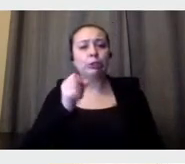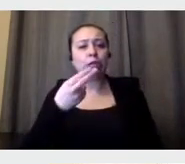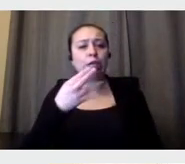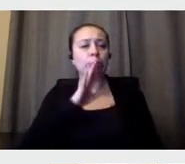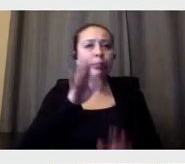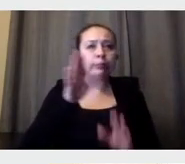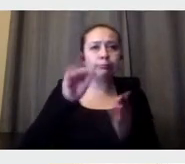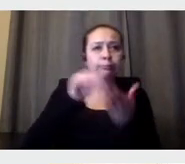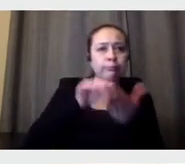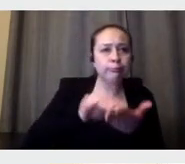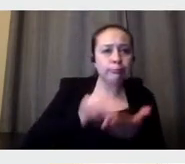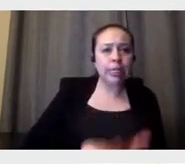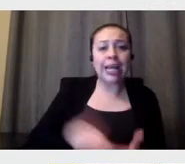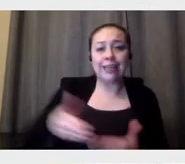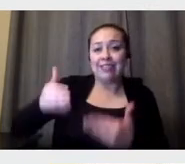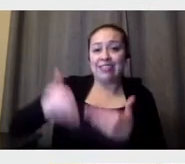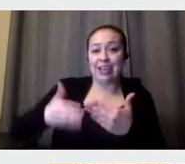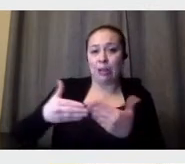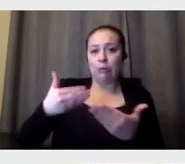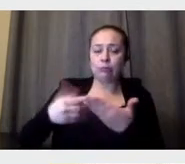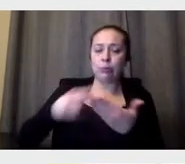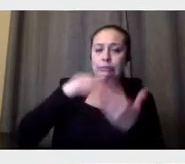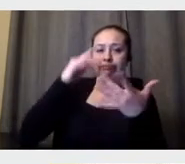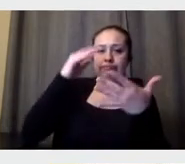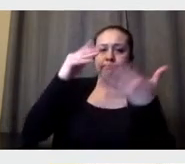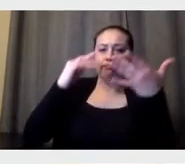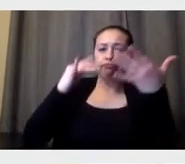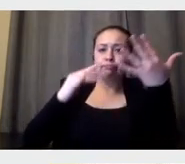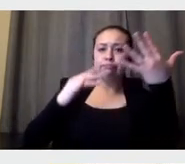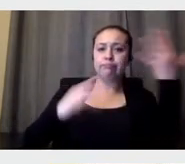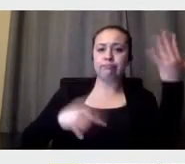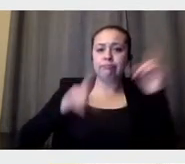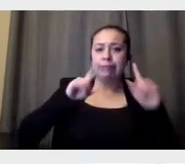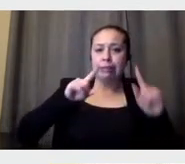note and at the end we will go by them one by one.